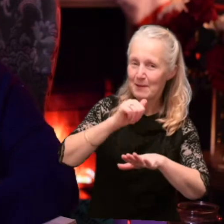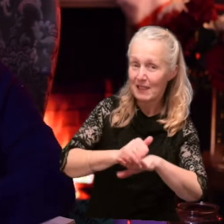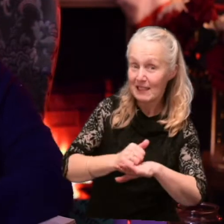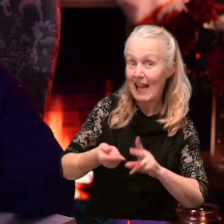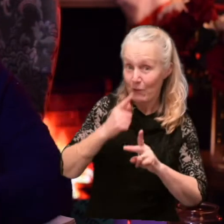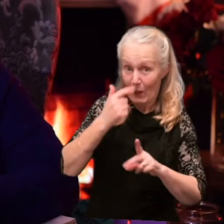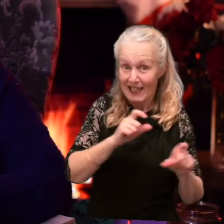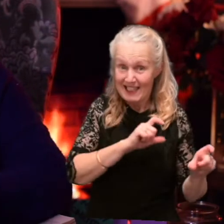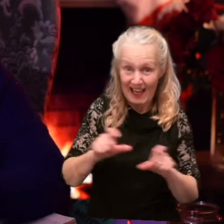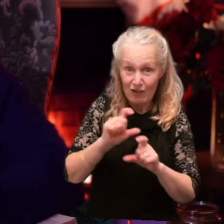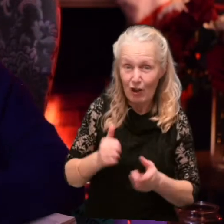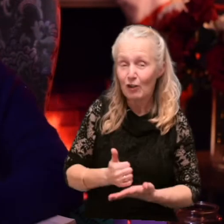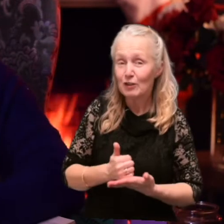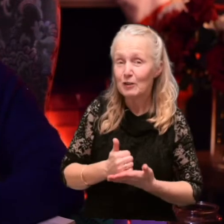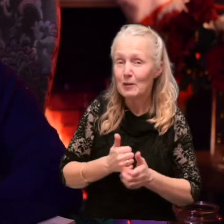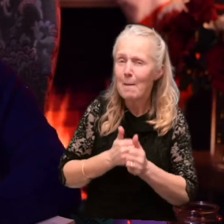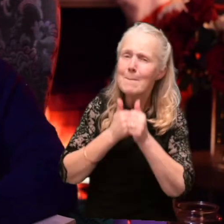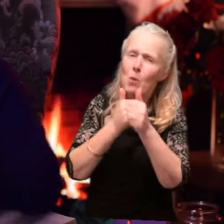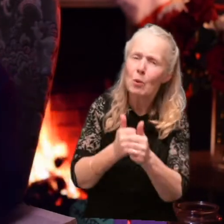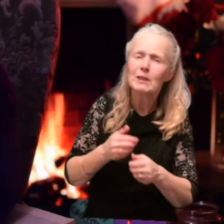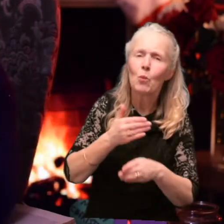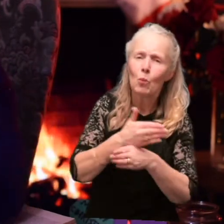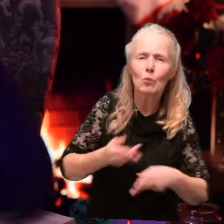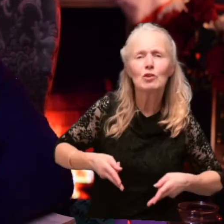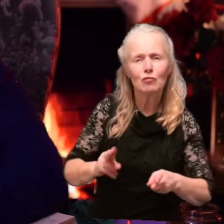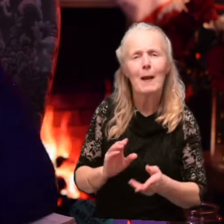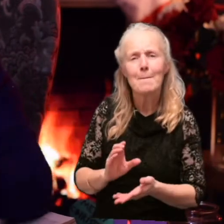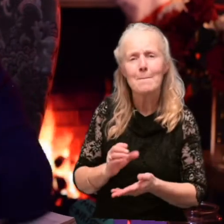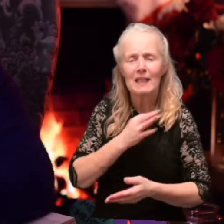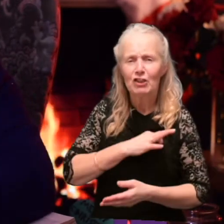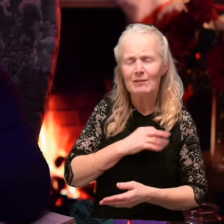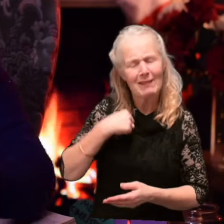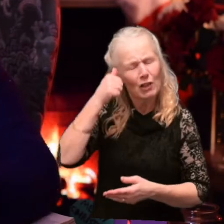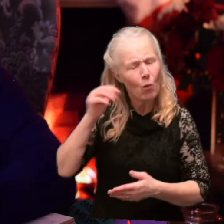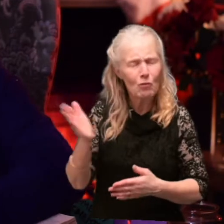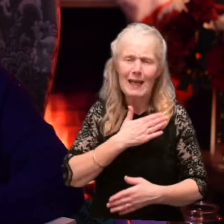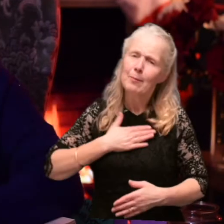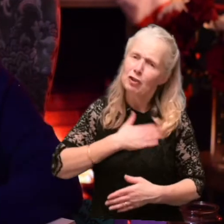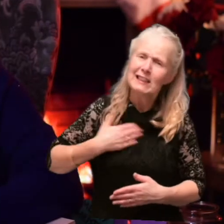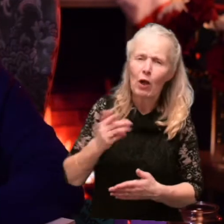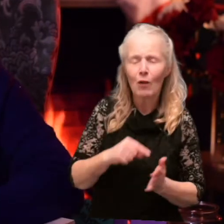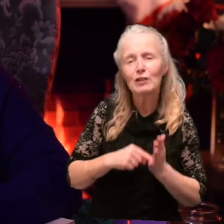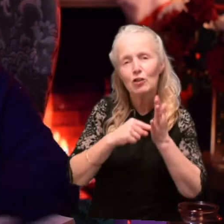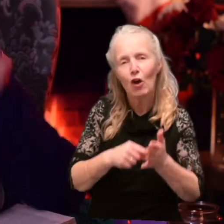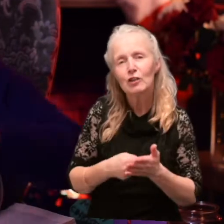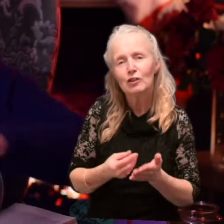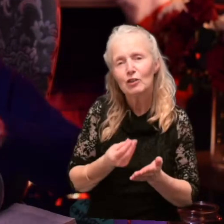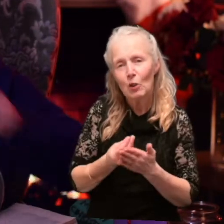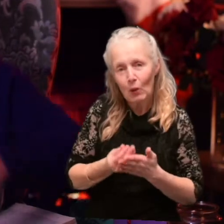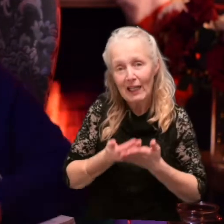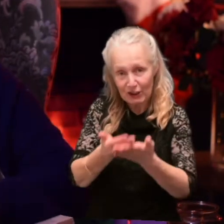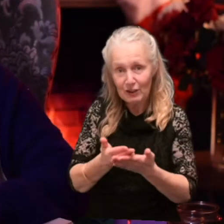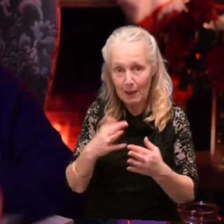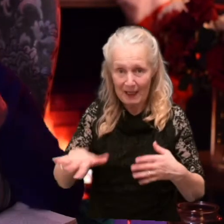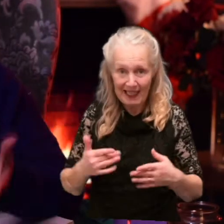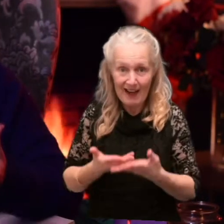carry on supporting Wood Street Mission, I know they really, really appreciate all the toys and the donations that have been given so far. keep up the good